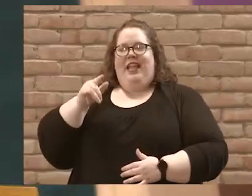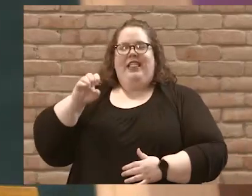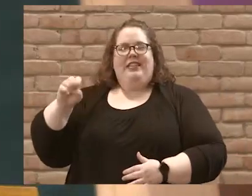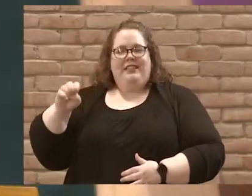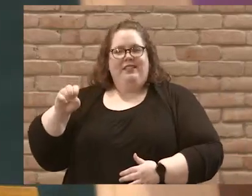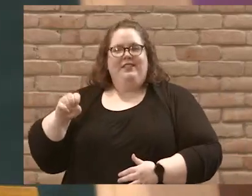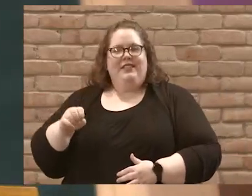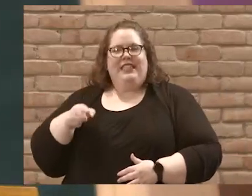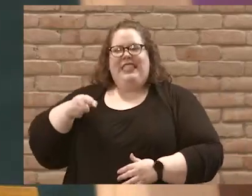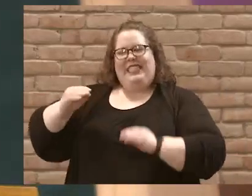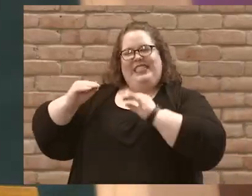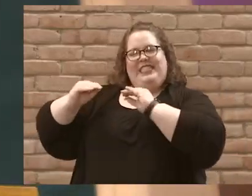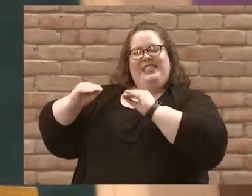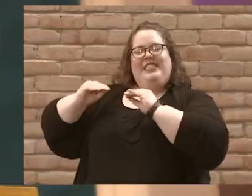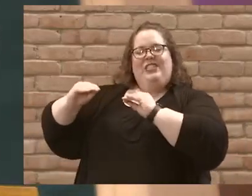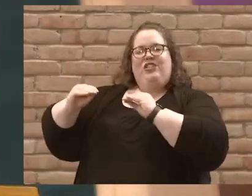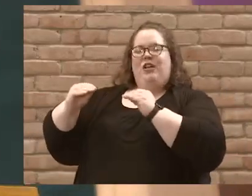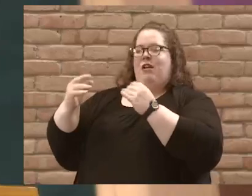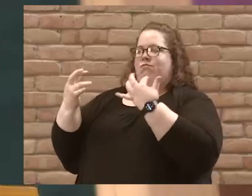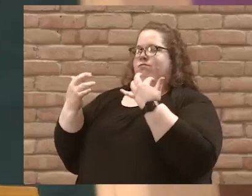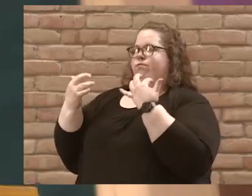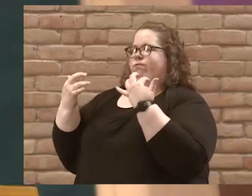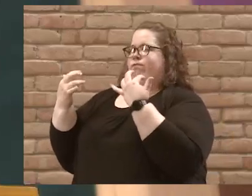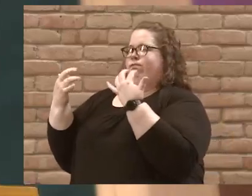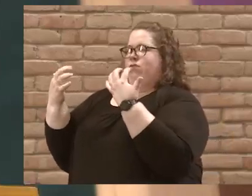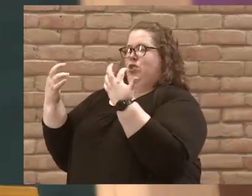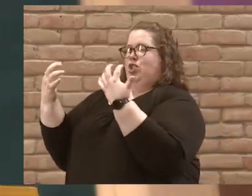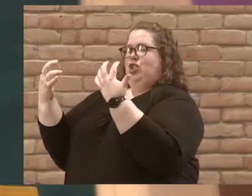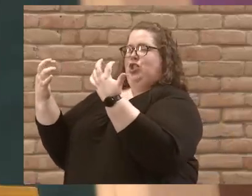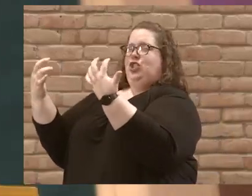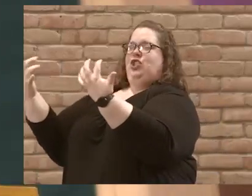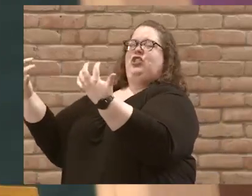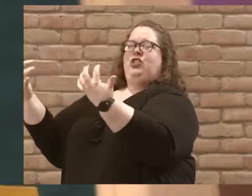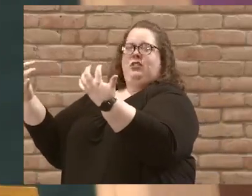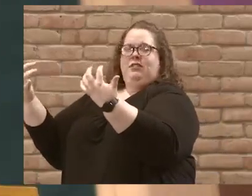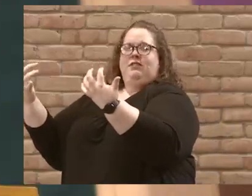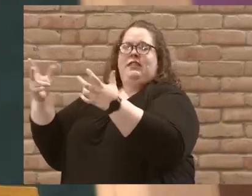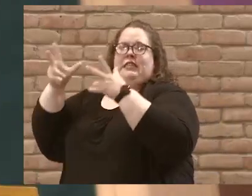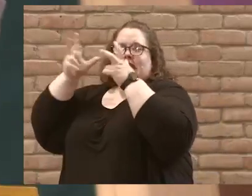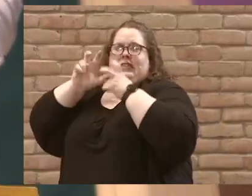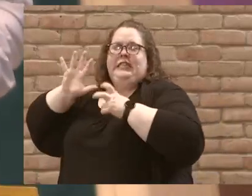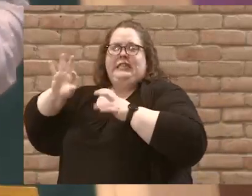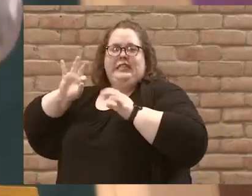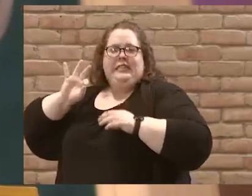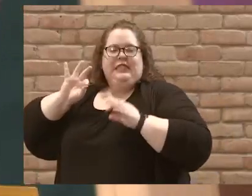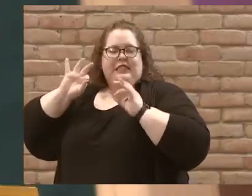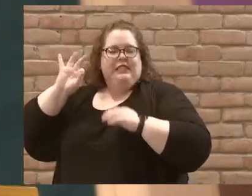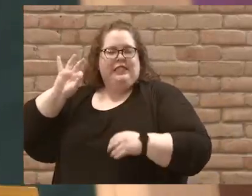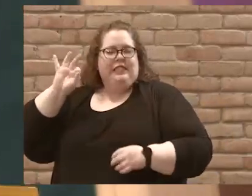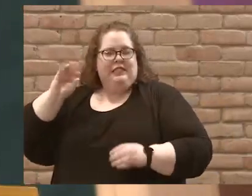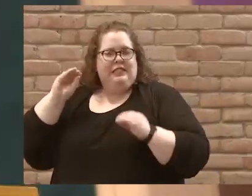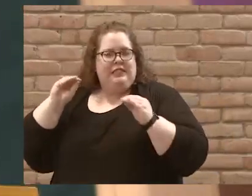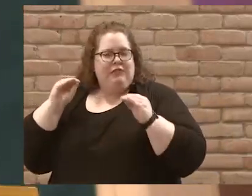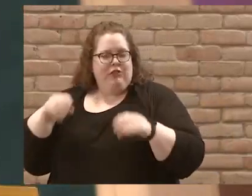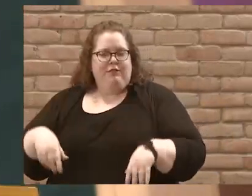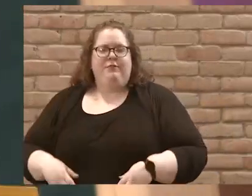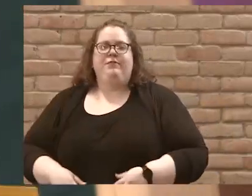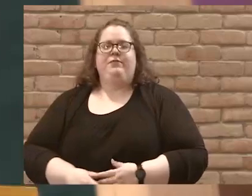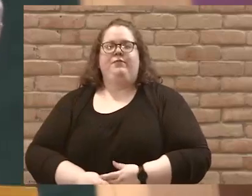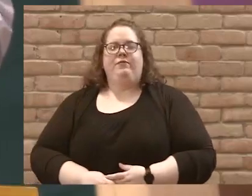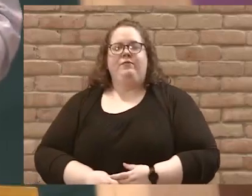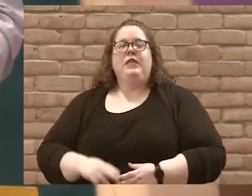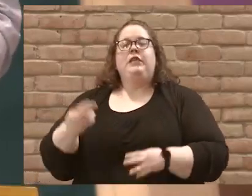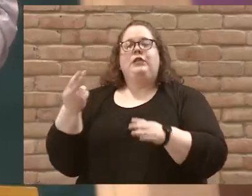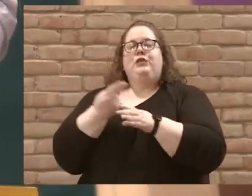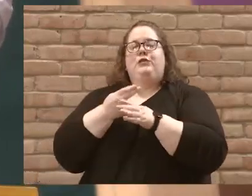teaching. And large crowds have gathered around Jesus for his teaching. And he's teaching, Mark tells us, using